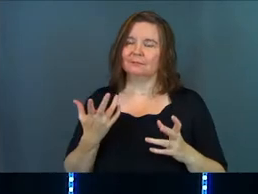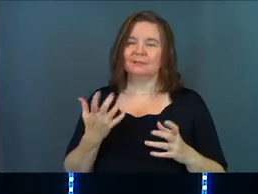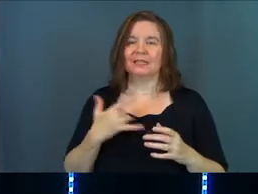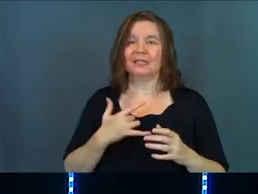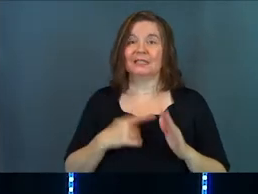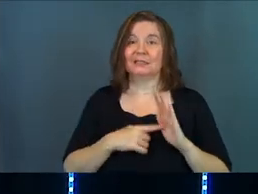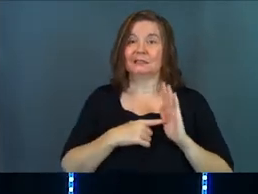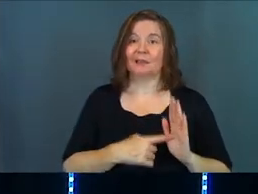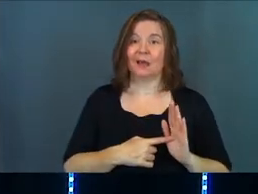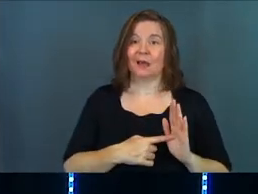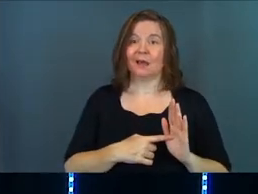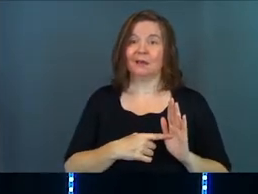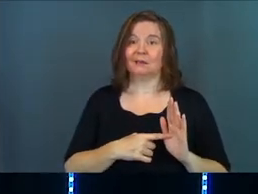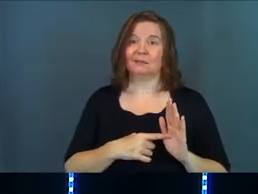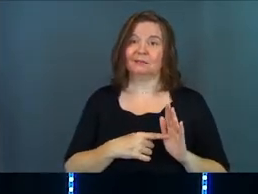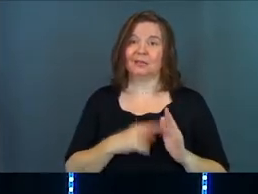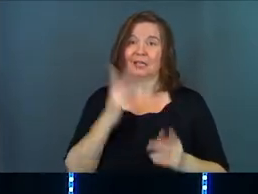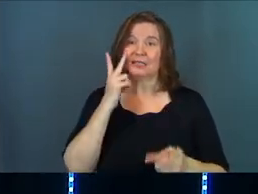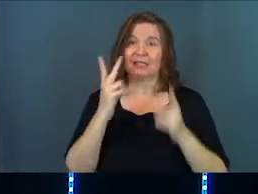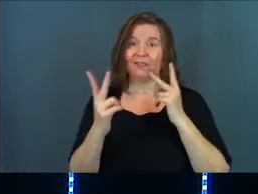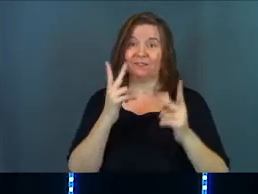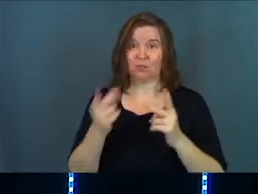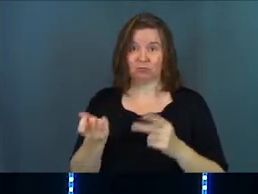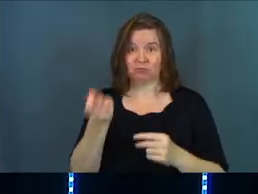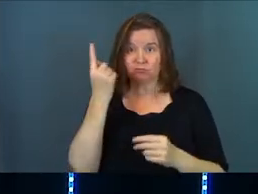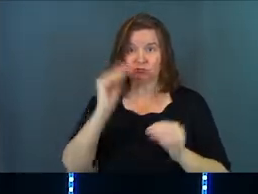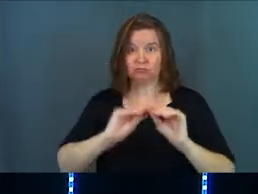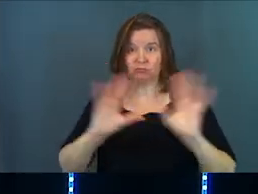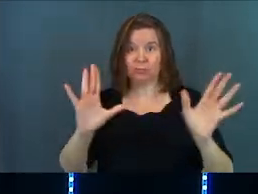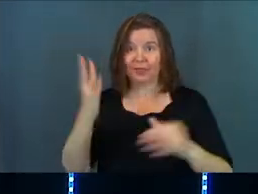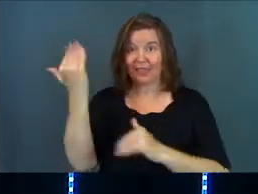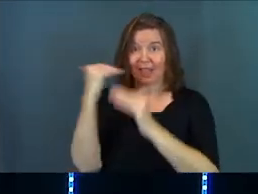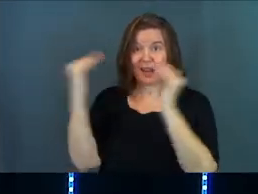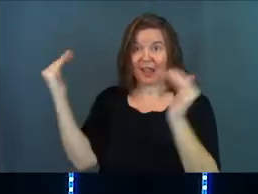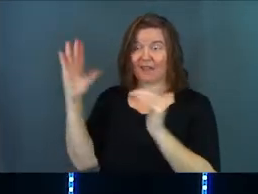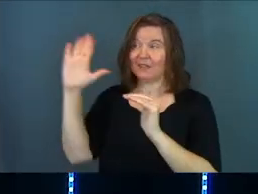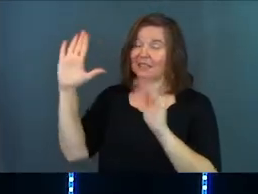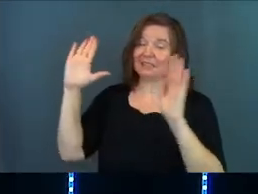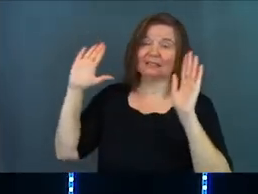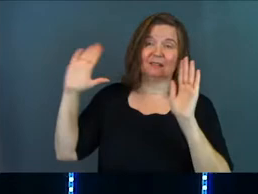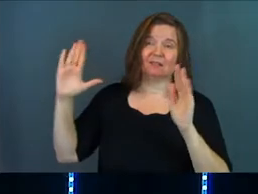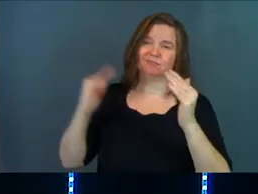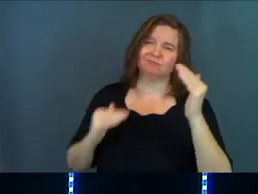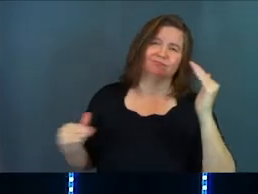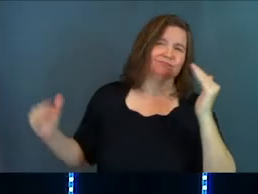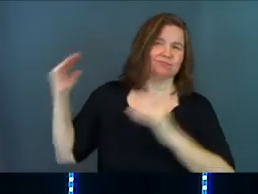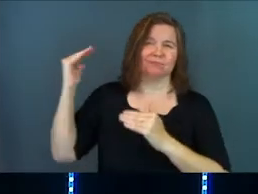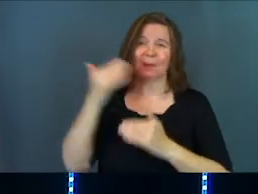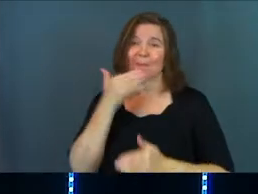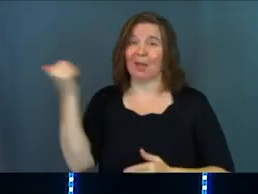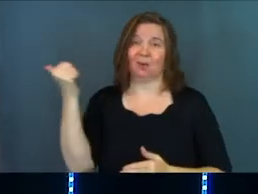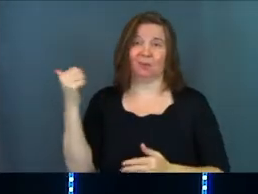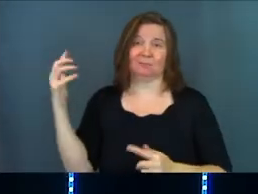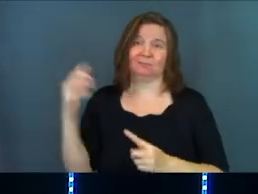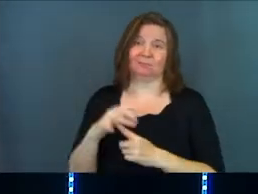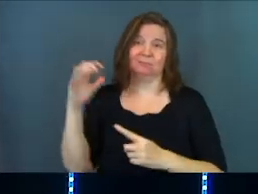sign. It's a signal. It's a visual for you to understand that heaven is this exponentially better. Here.